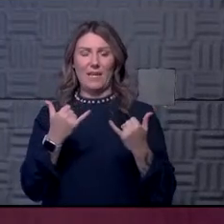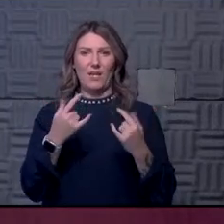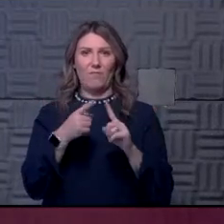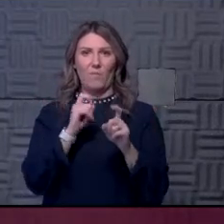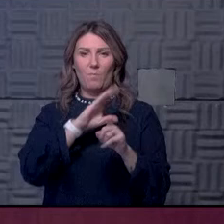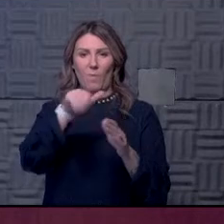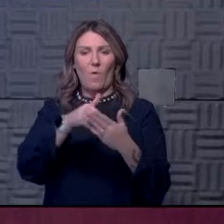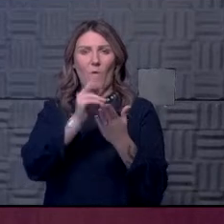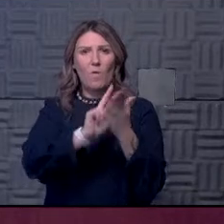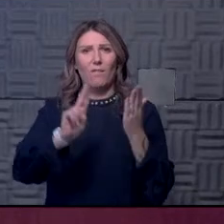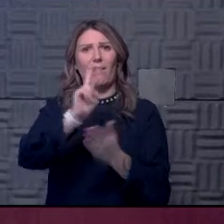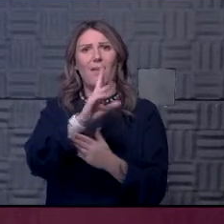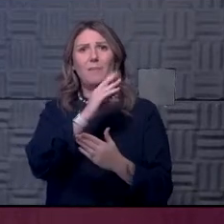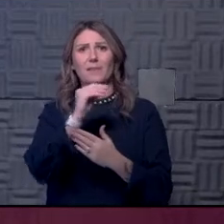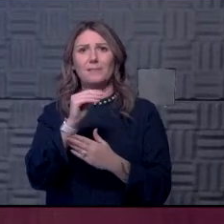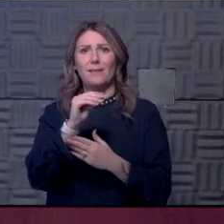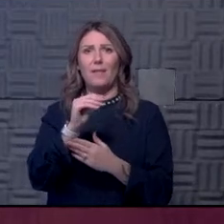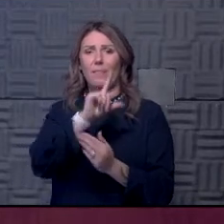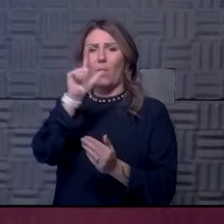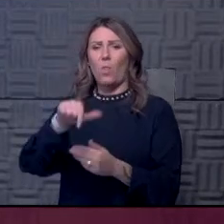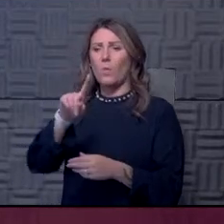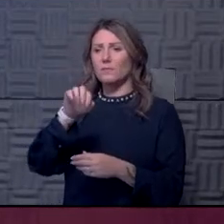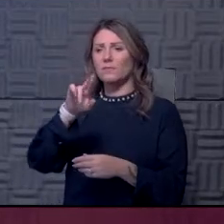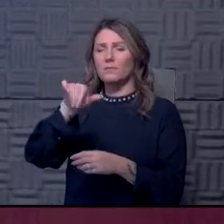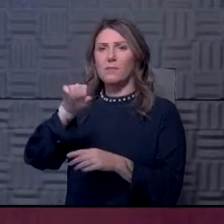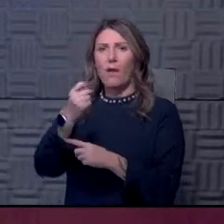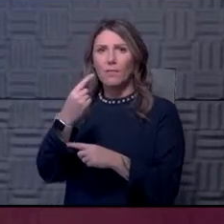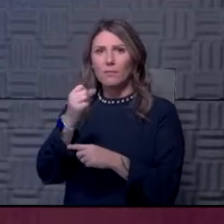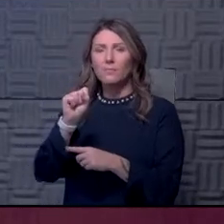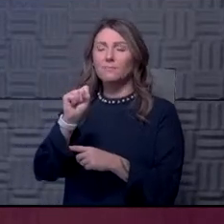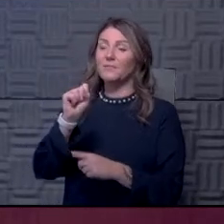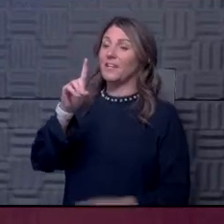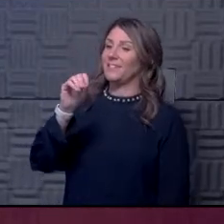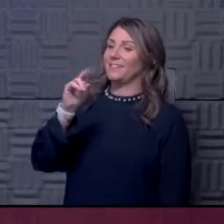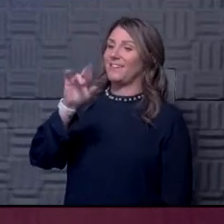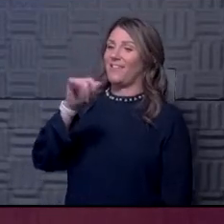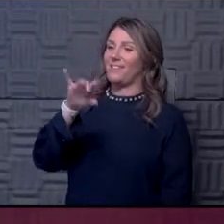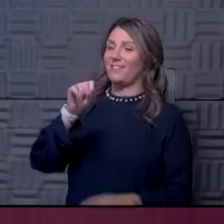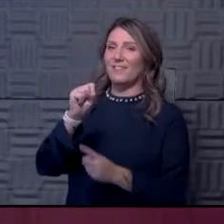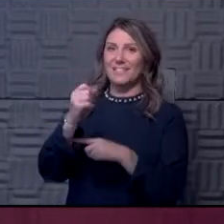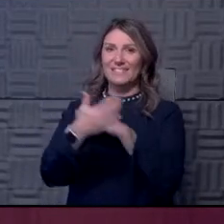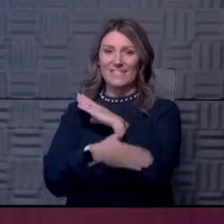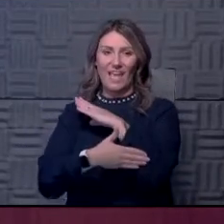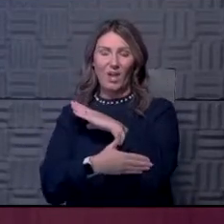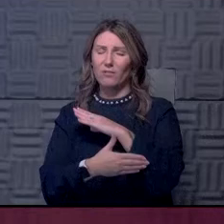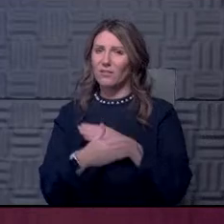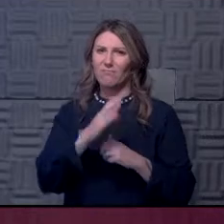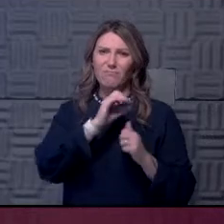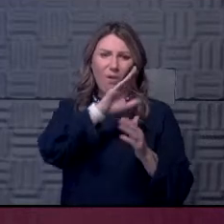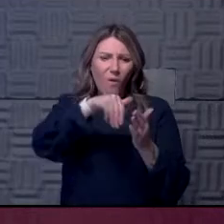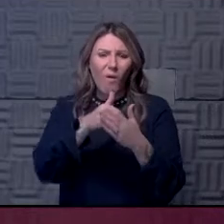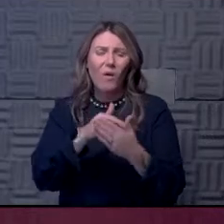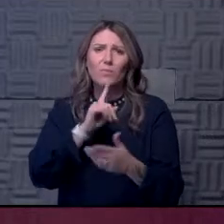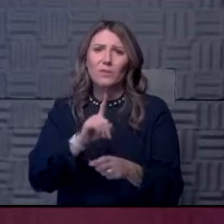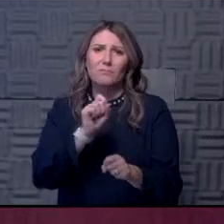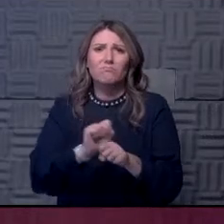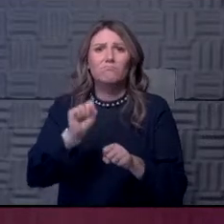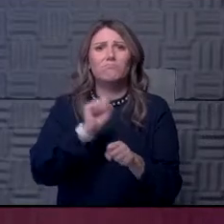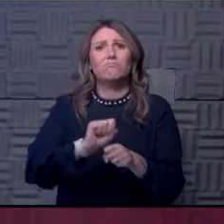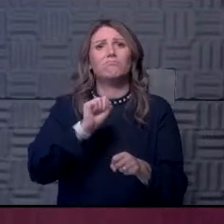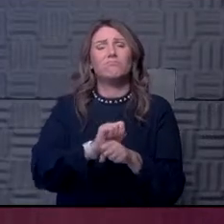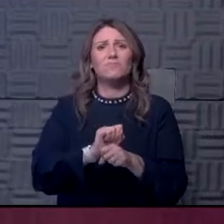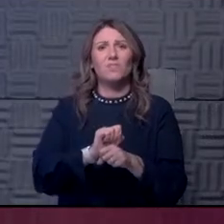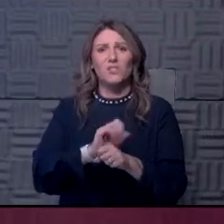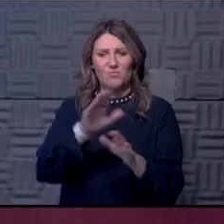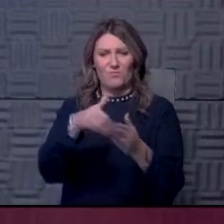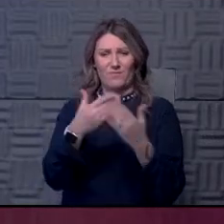community, the, the Lawrence Douglas County community, and, and health system, LMH and Watkins have just really, really worked hard to get us